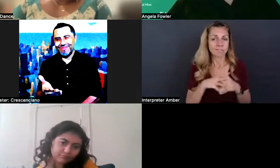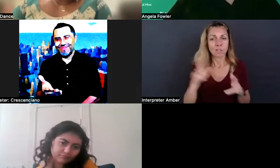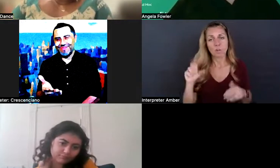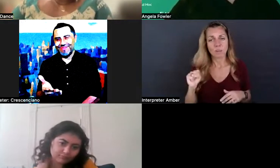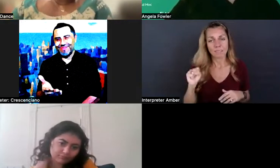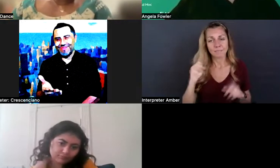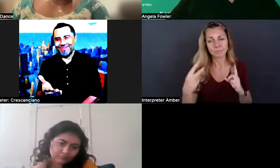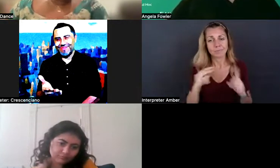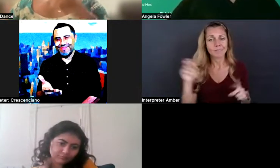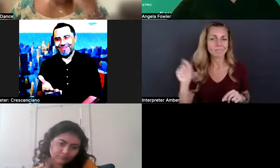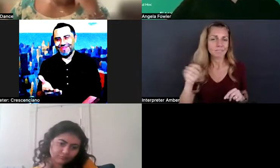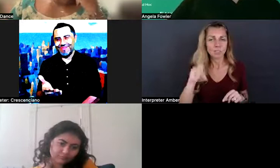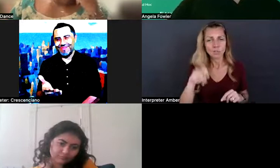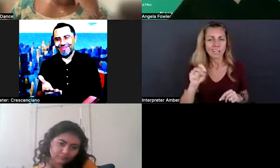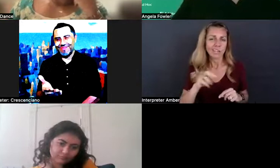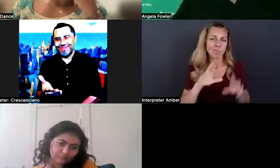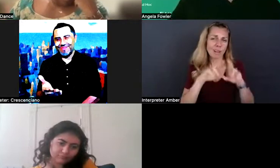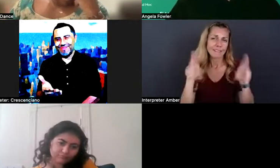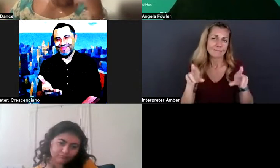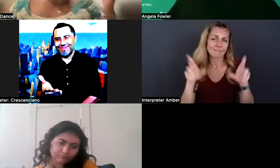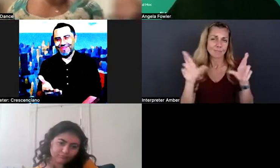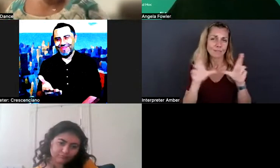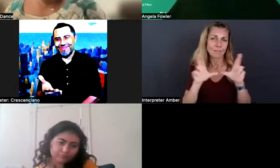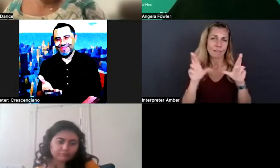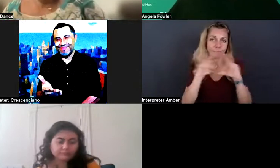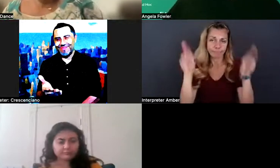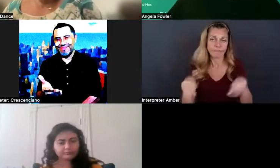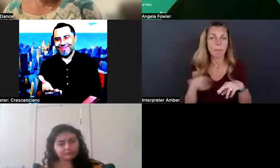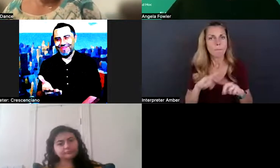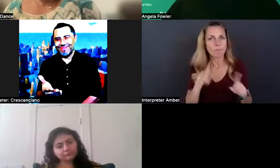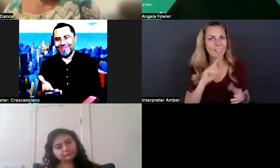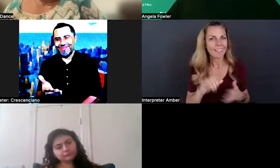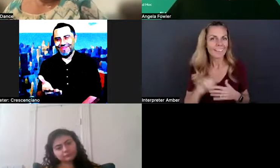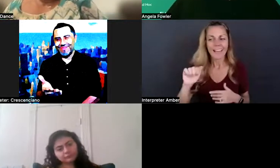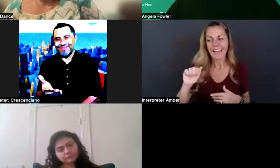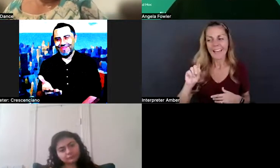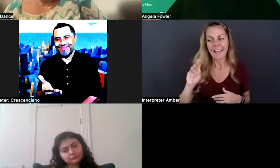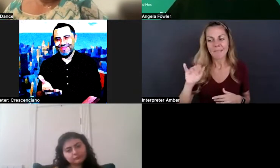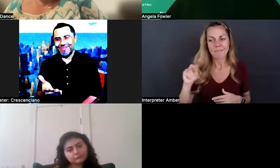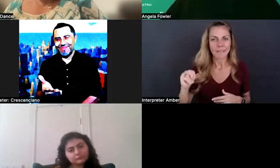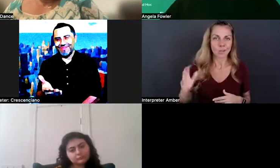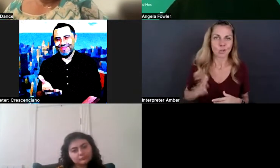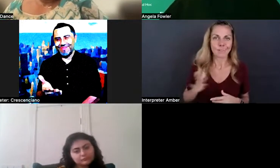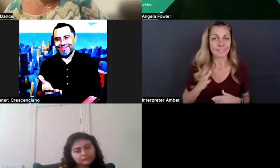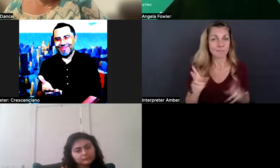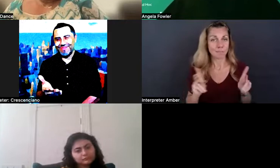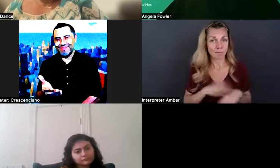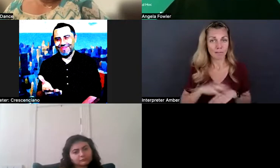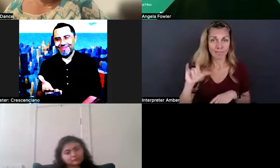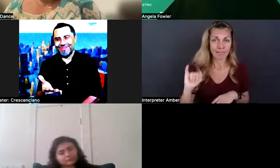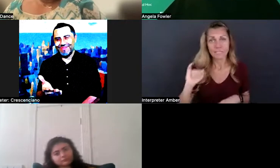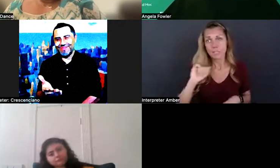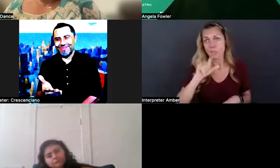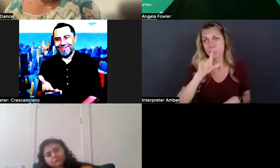but really it's an administrative courtesy, right? People on LinkedIn, on other platforms, Twitter,